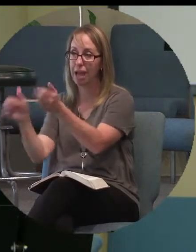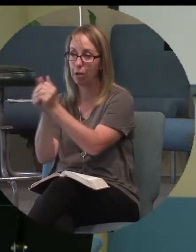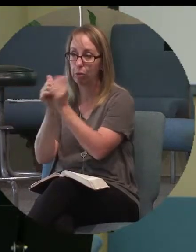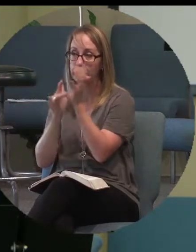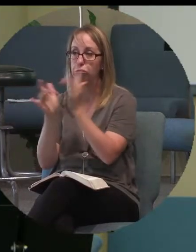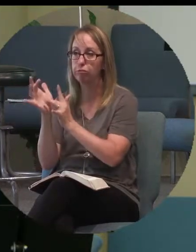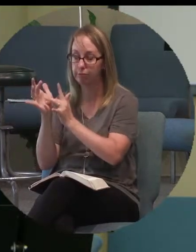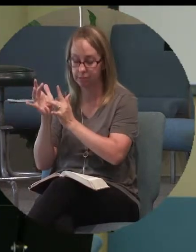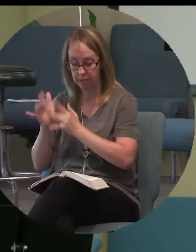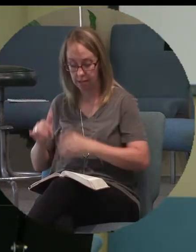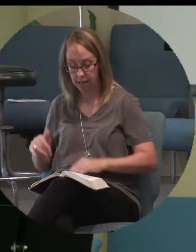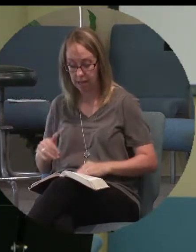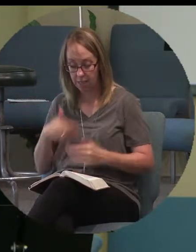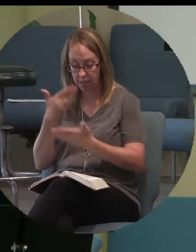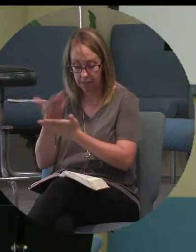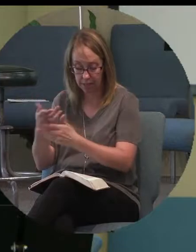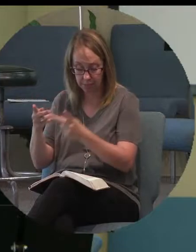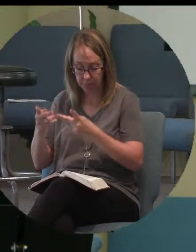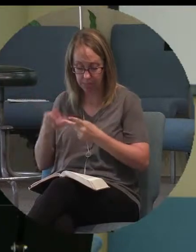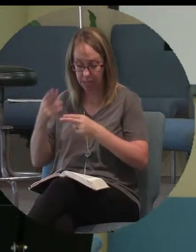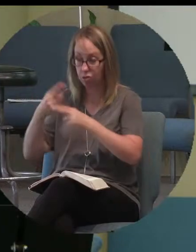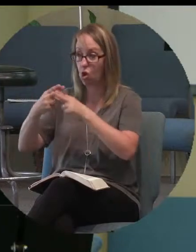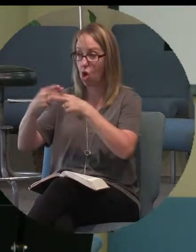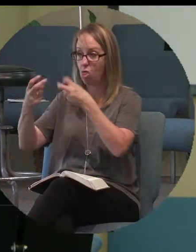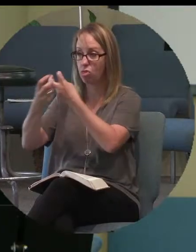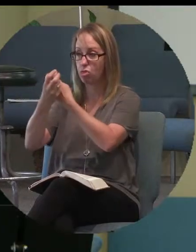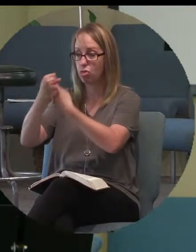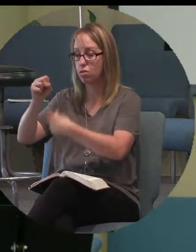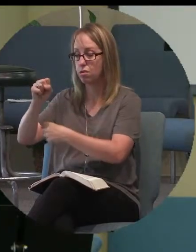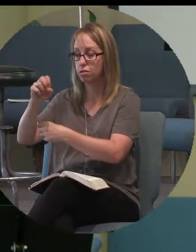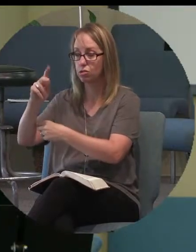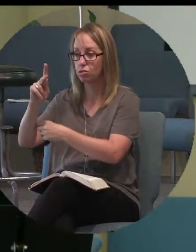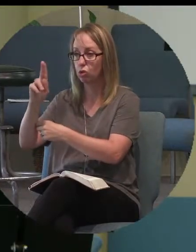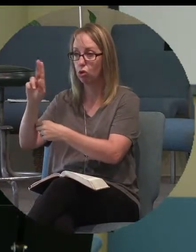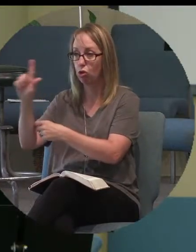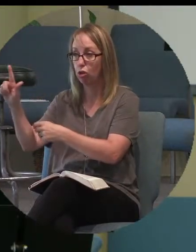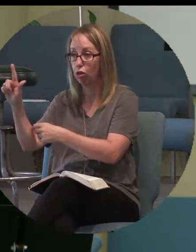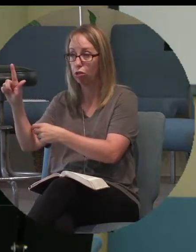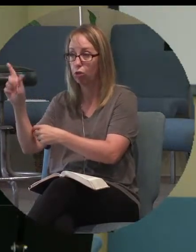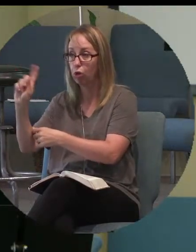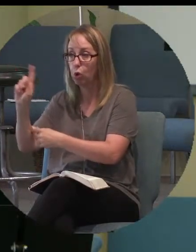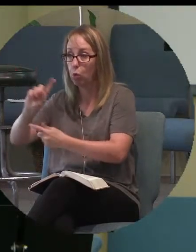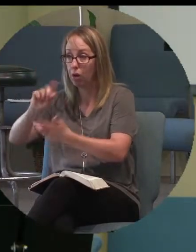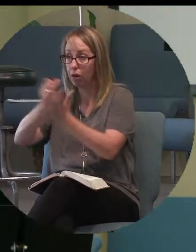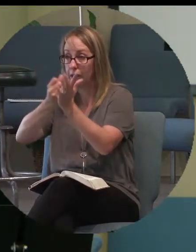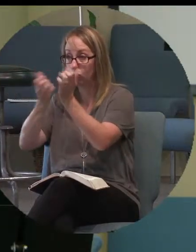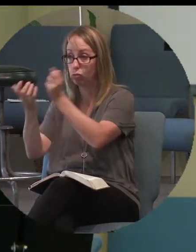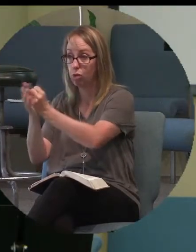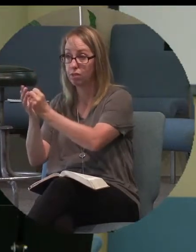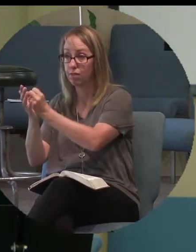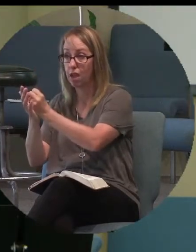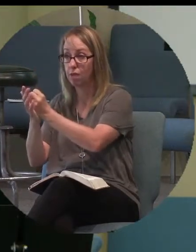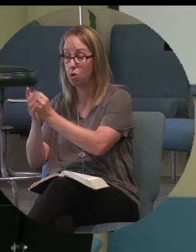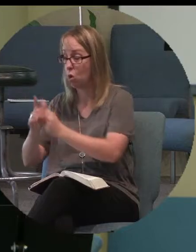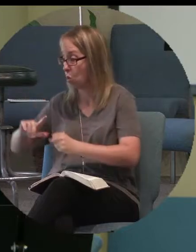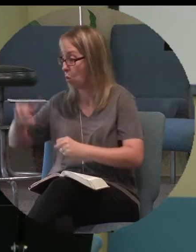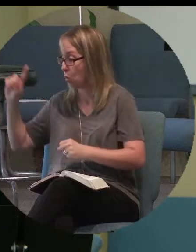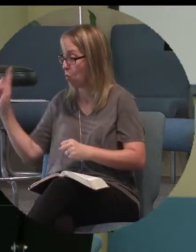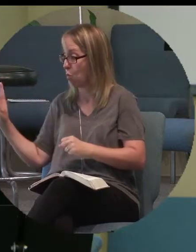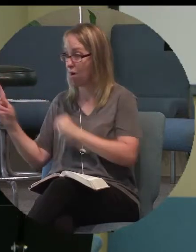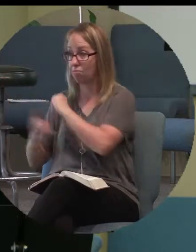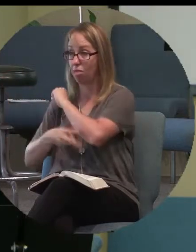they came to the place called the skull where they crucified him and the criminals, one on the right